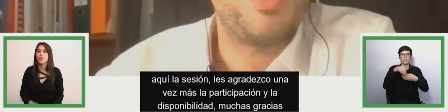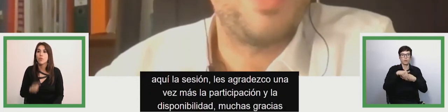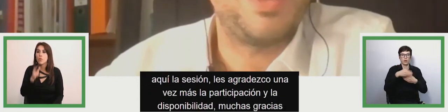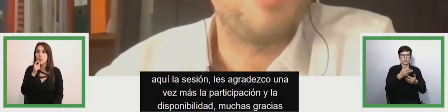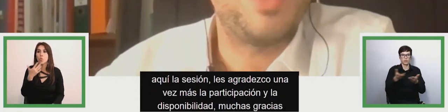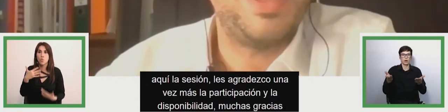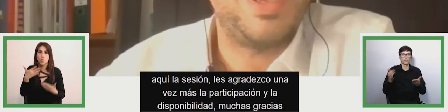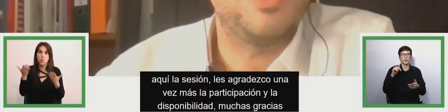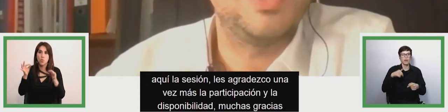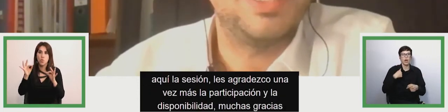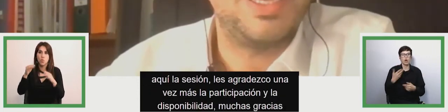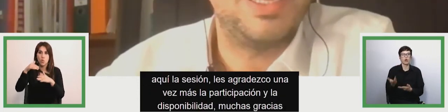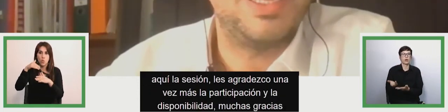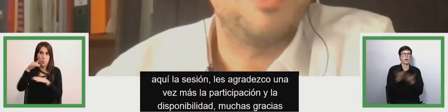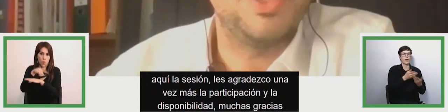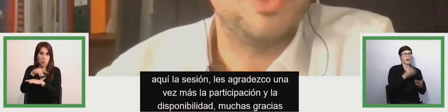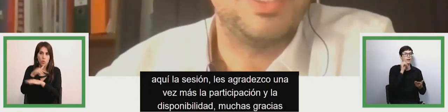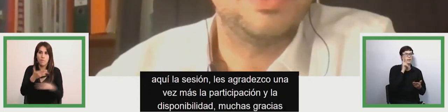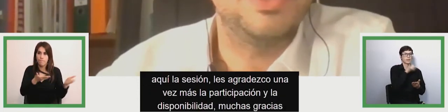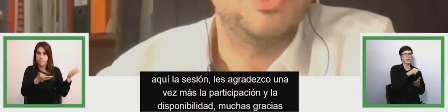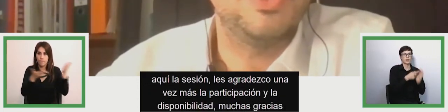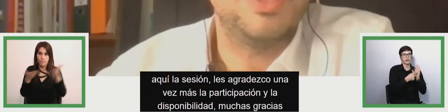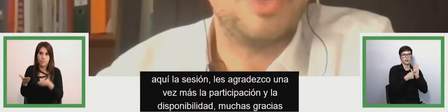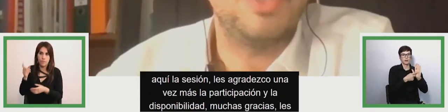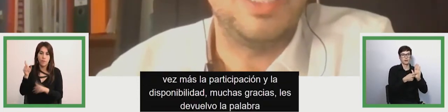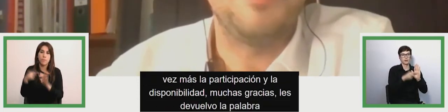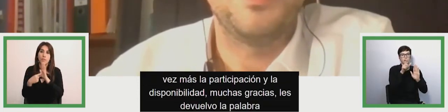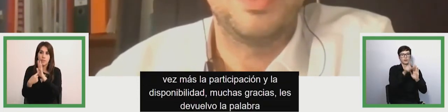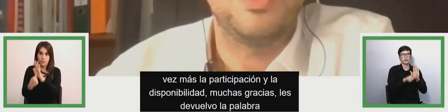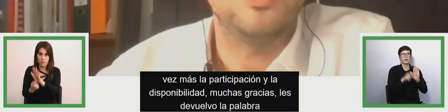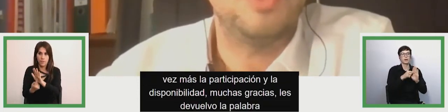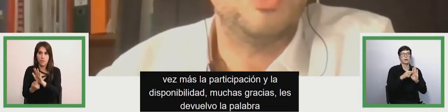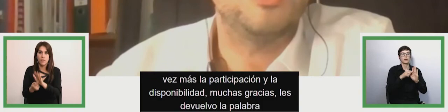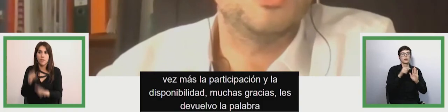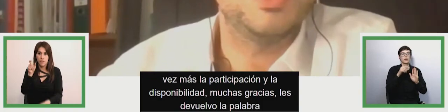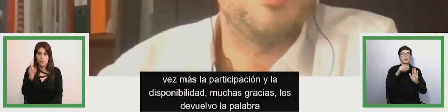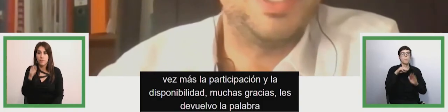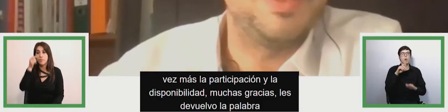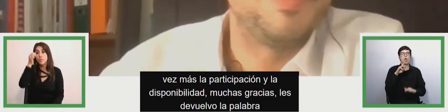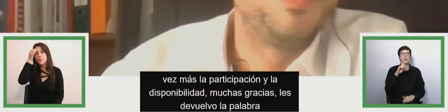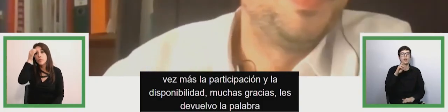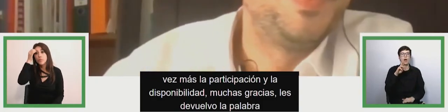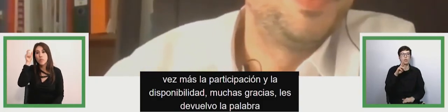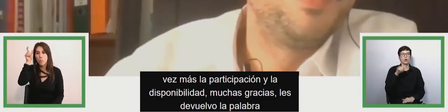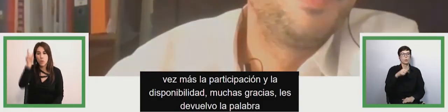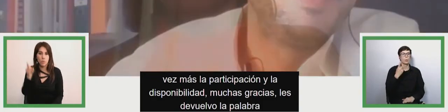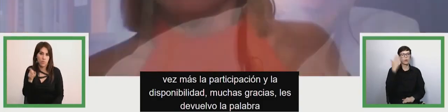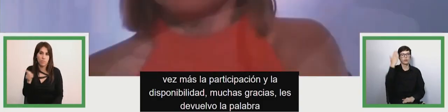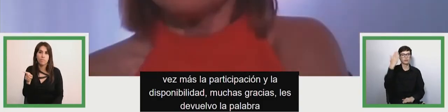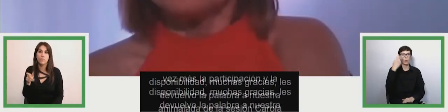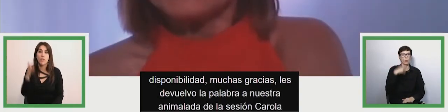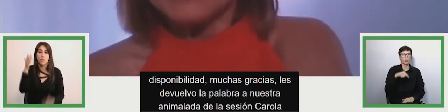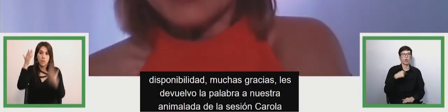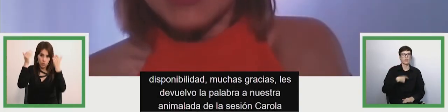i give the floor back to mar carolina thank you everybody from madrid